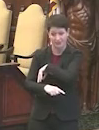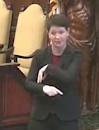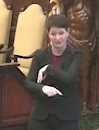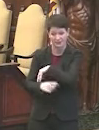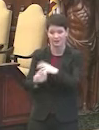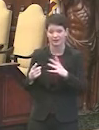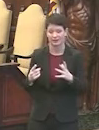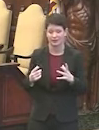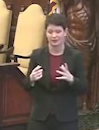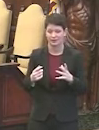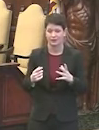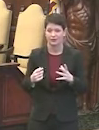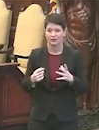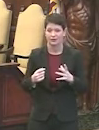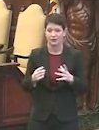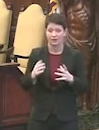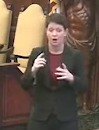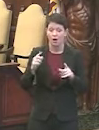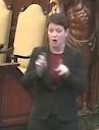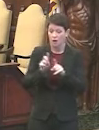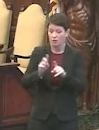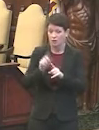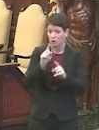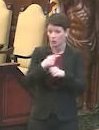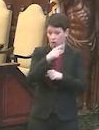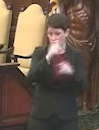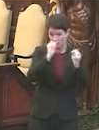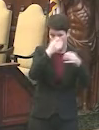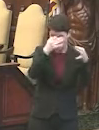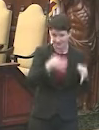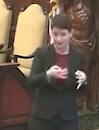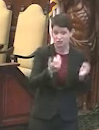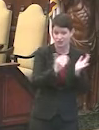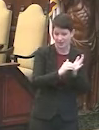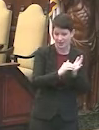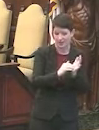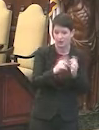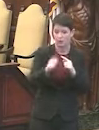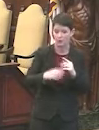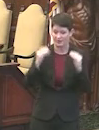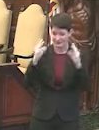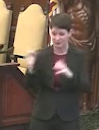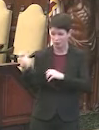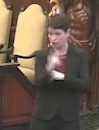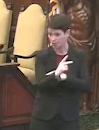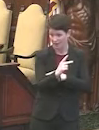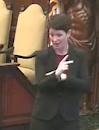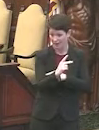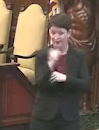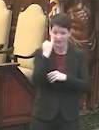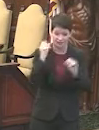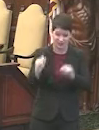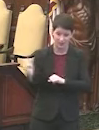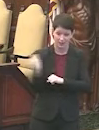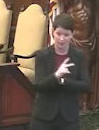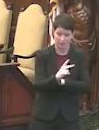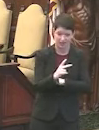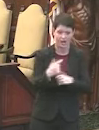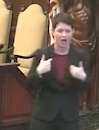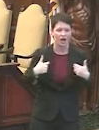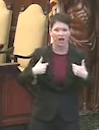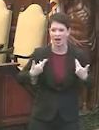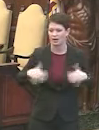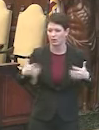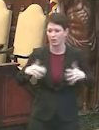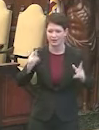time. And will you ultimately make the call again when teachers go back, if they can go back or not? I don't want to